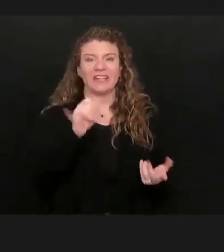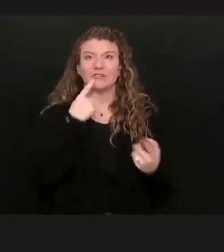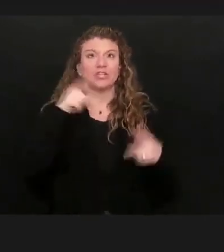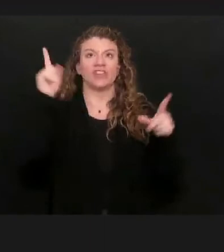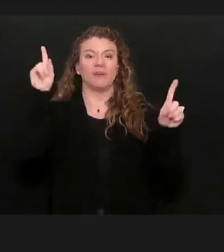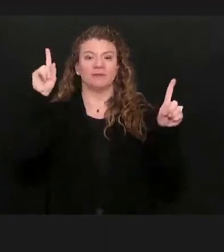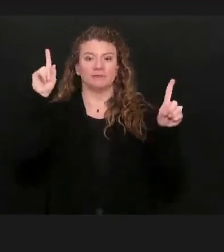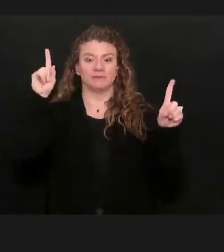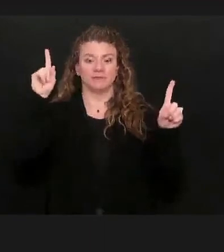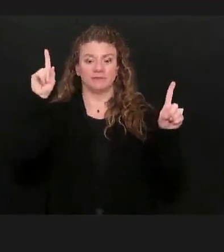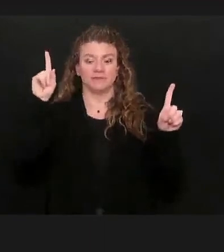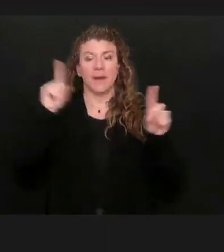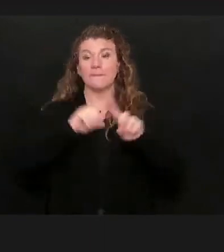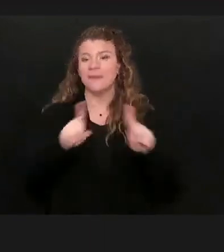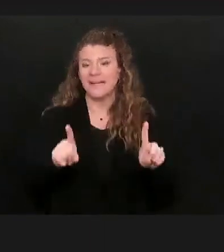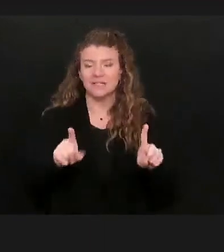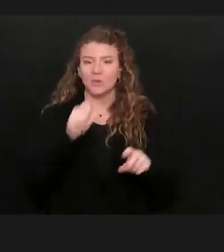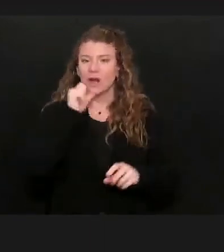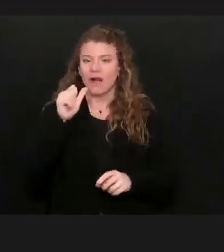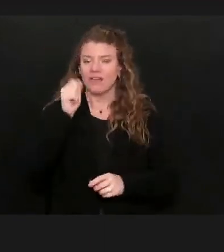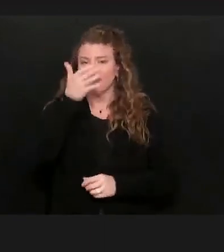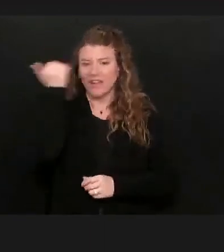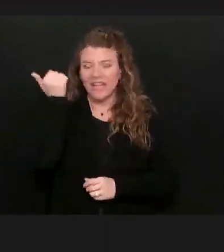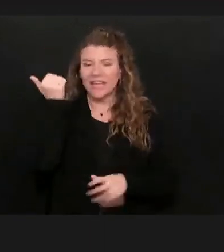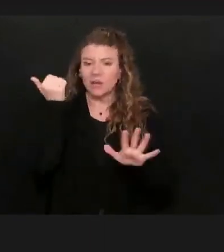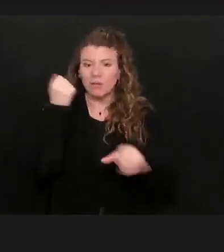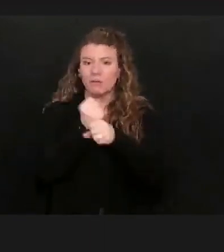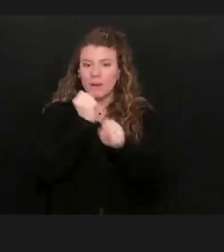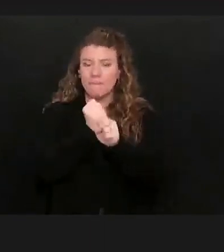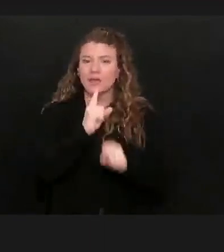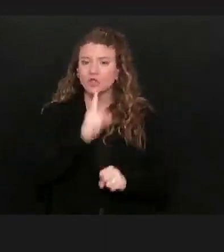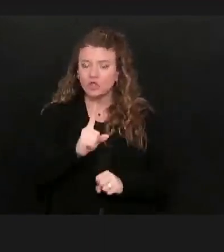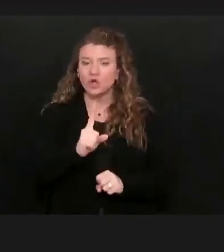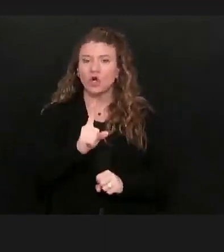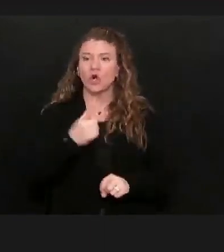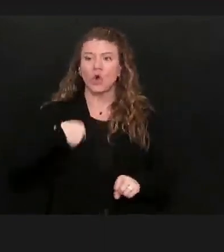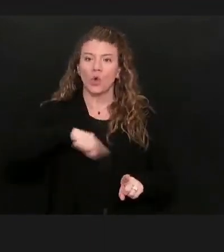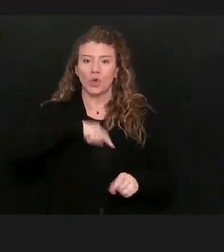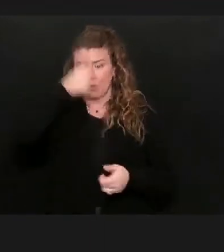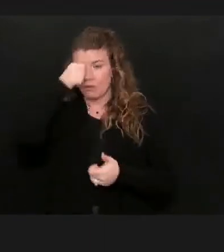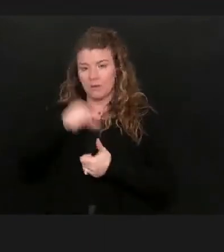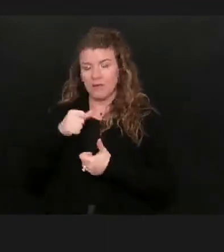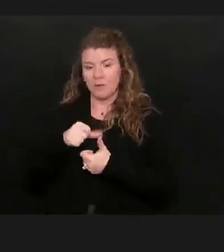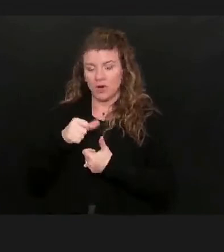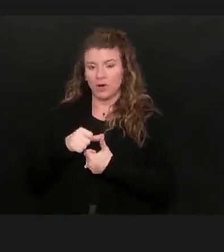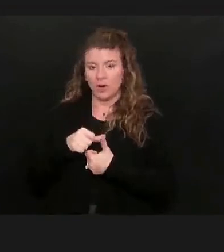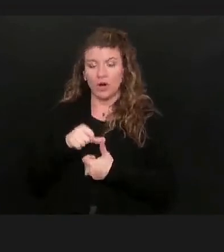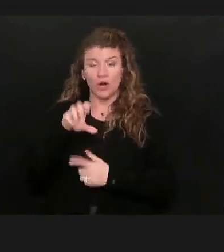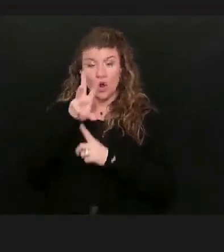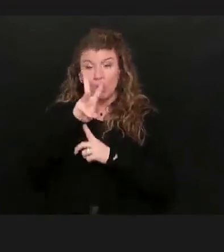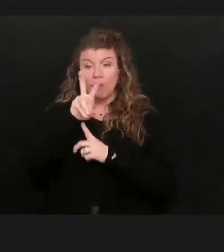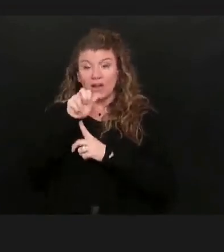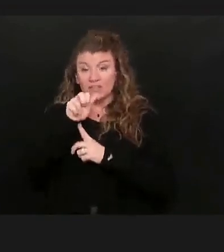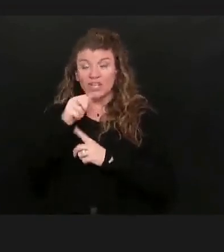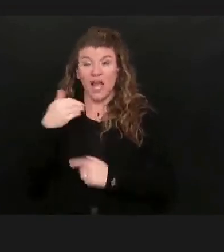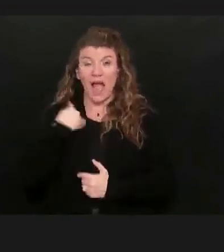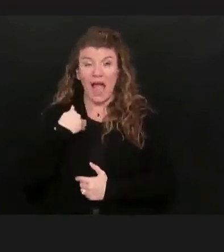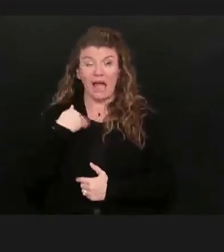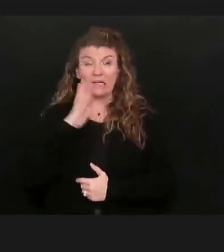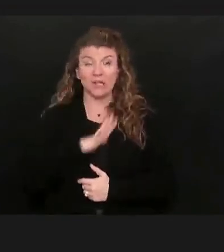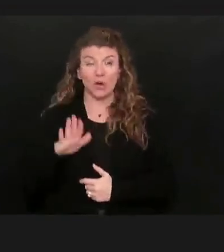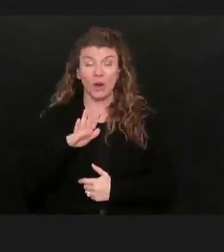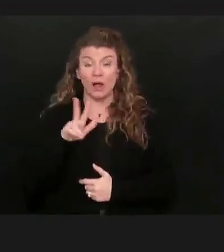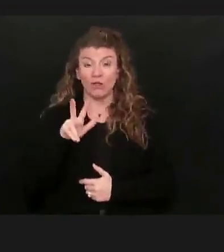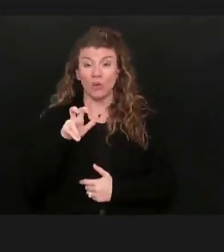But let's not forget, and let's make sure that we remember that West Virginia has about 350